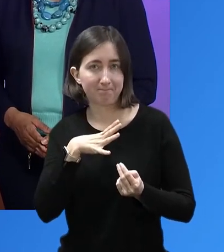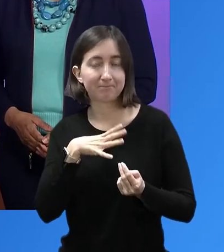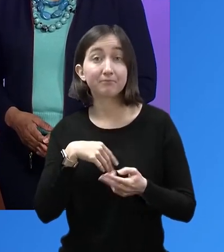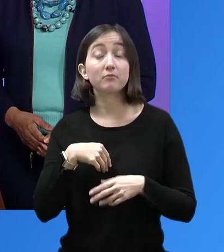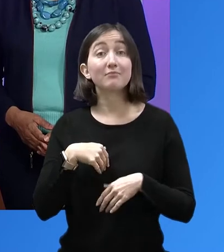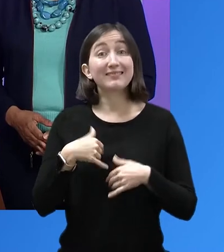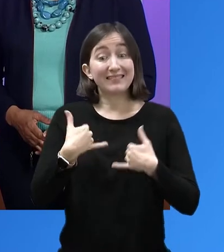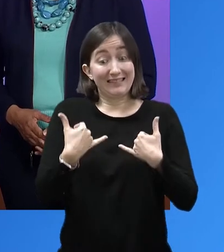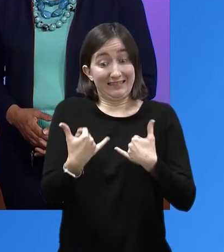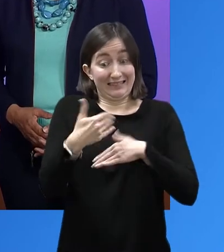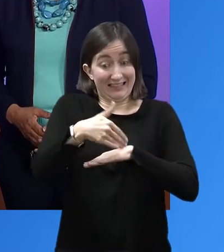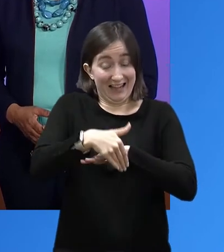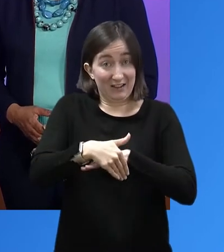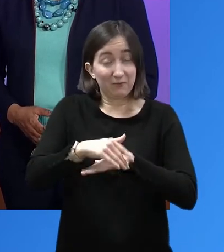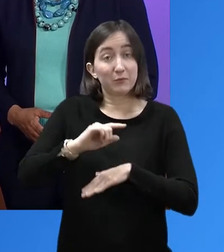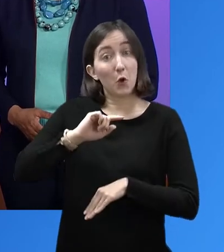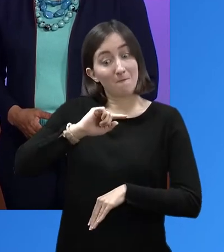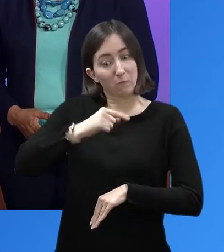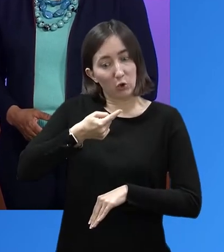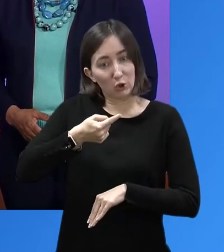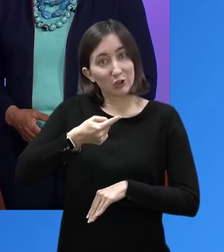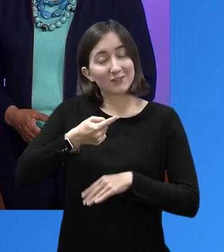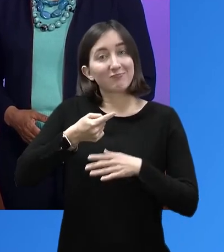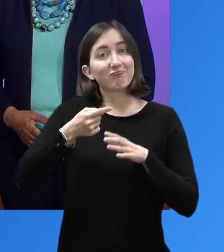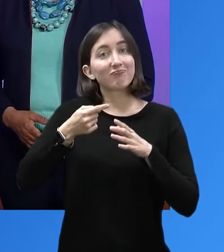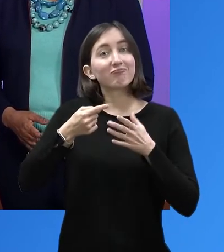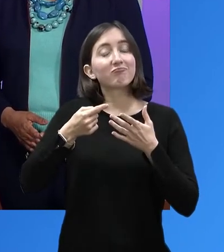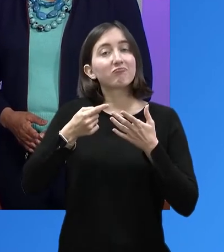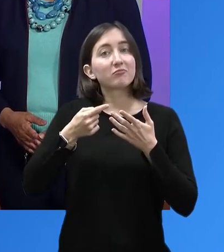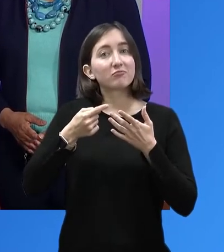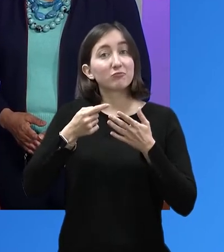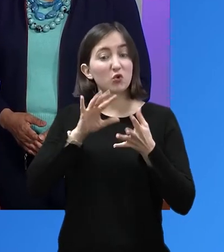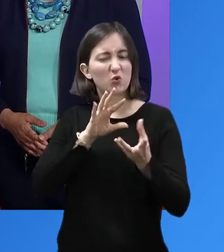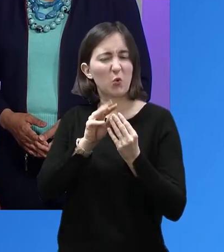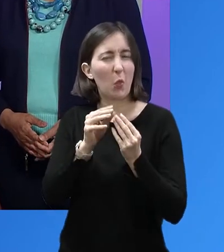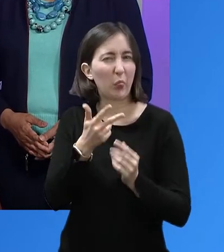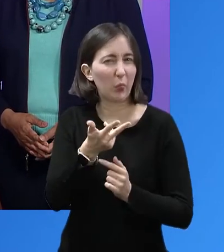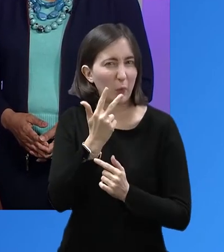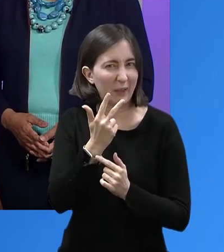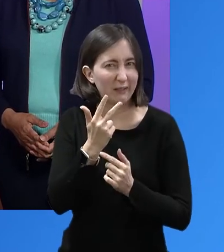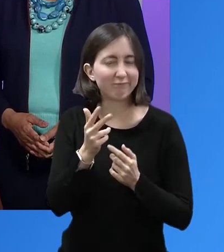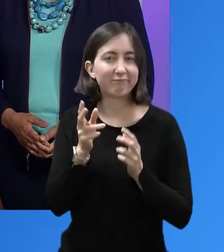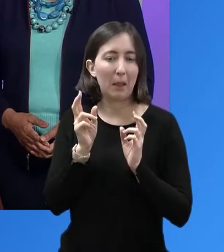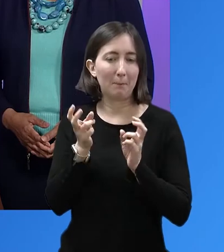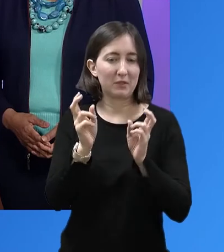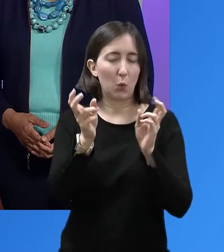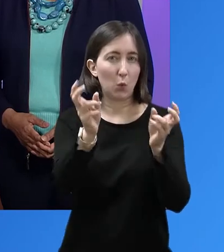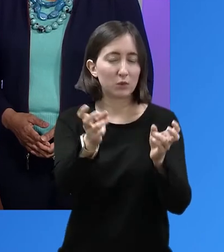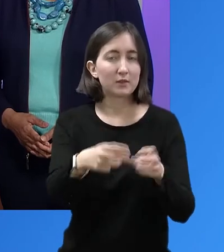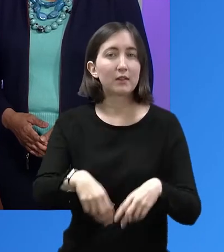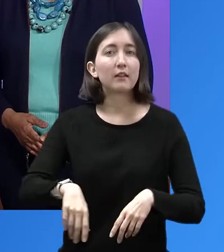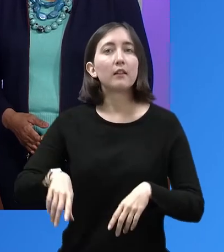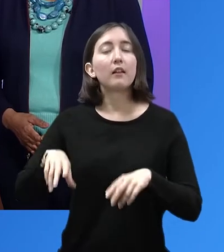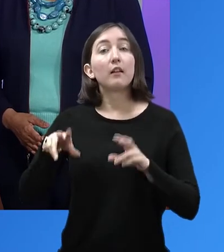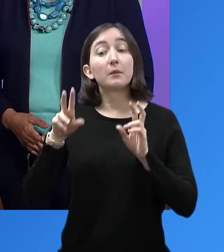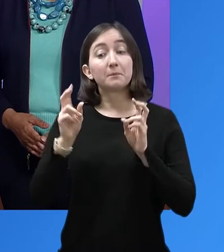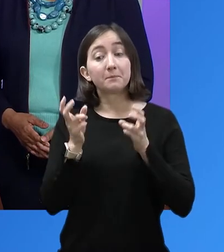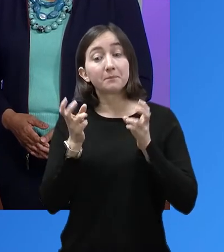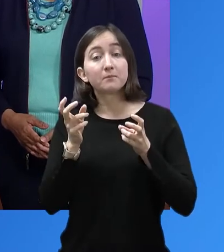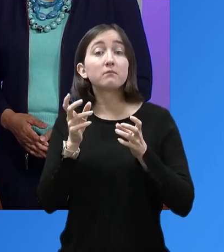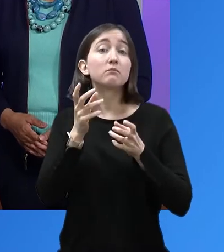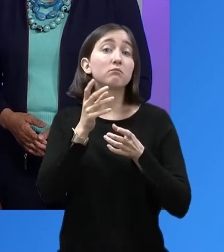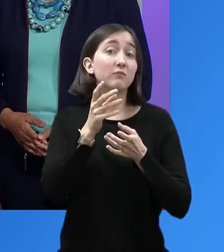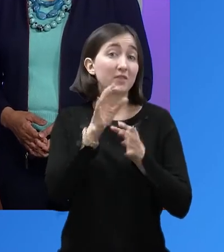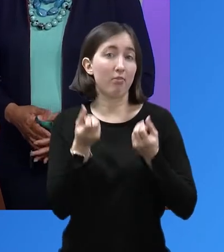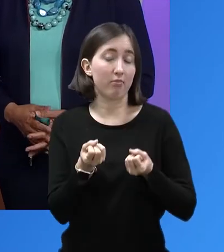as part of the first of the series of three episodes around domestic violence, entrepreneurship, and